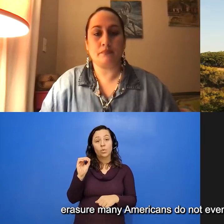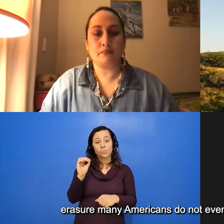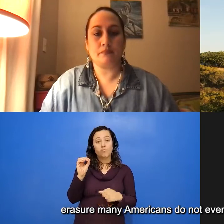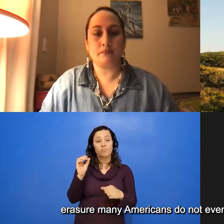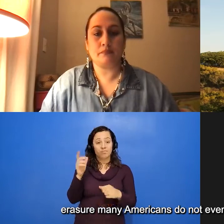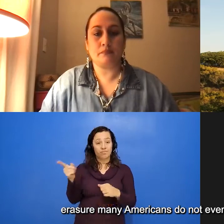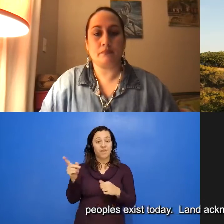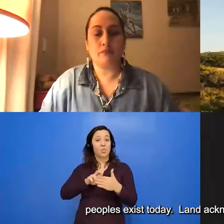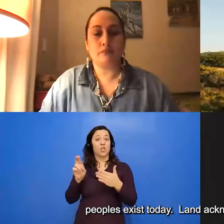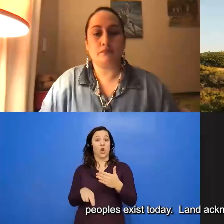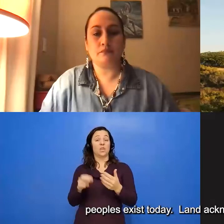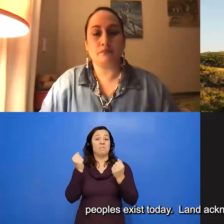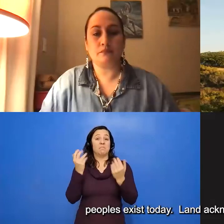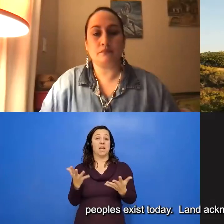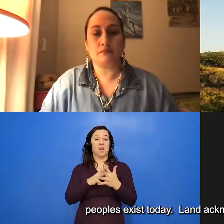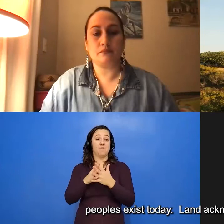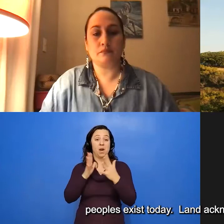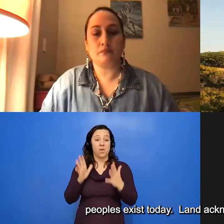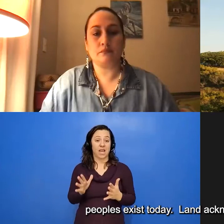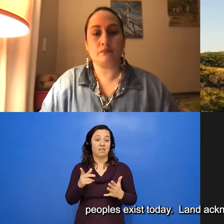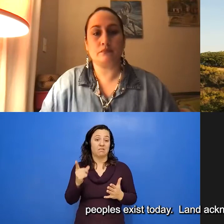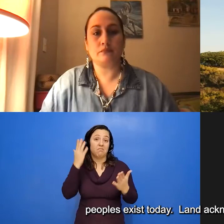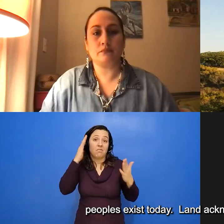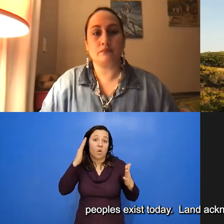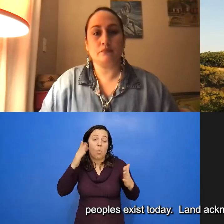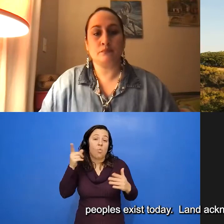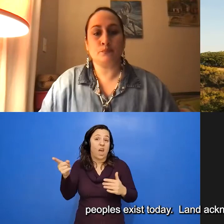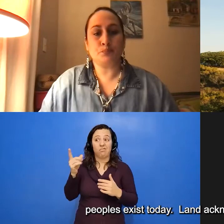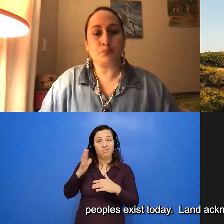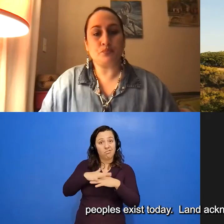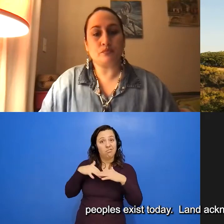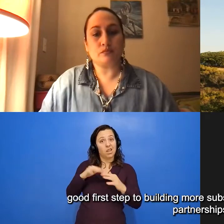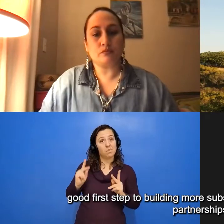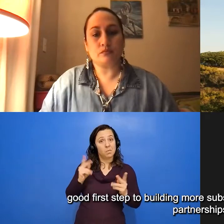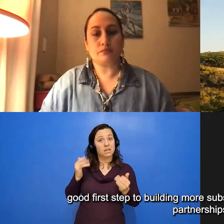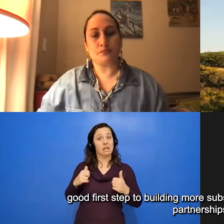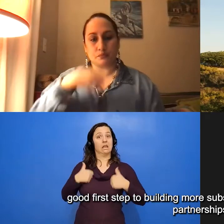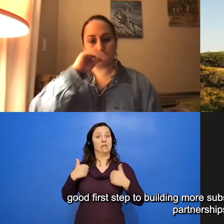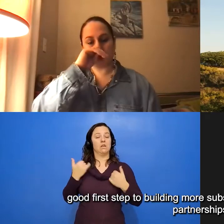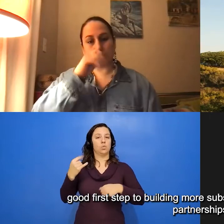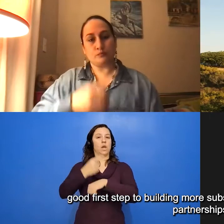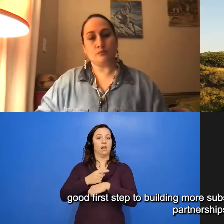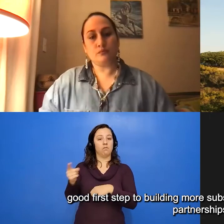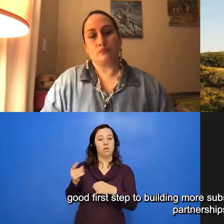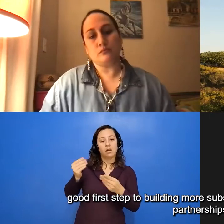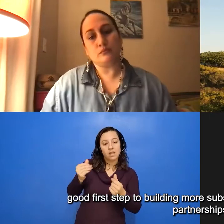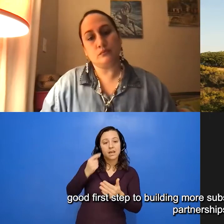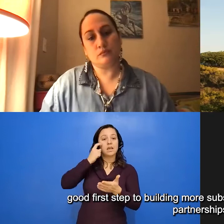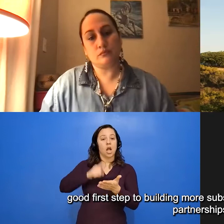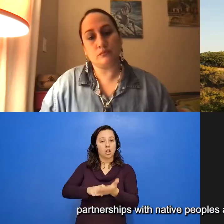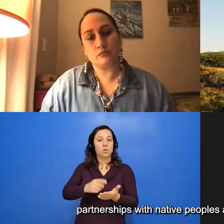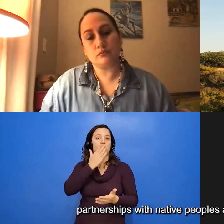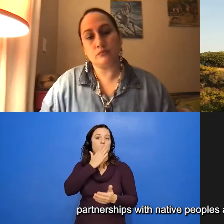Americans do not even know that Native peoples exist today. Land acknowledgements are a good first step to building more